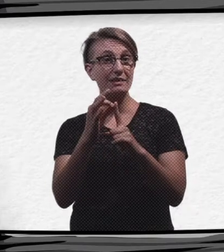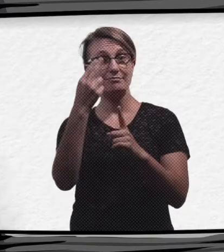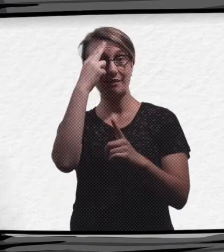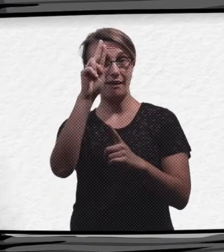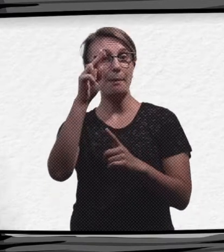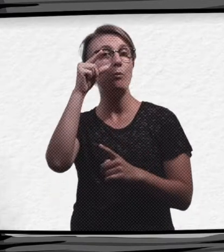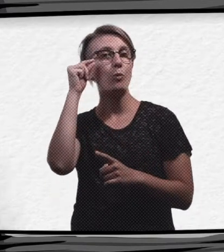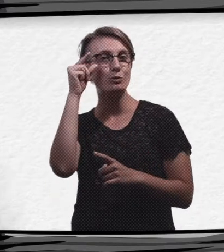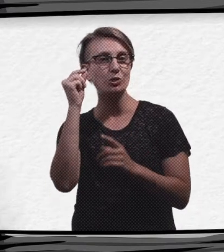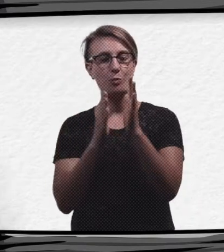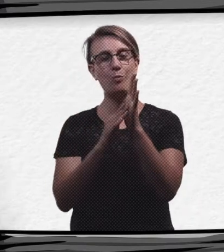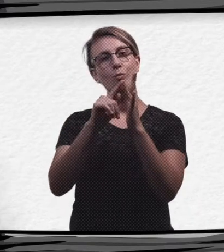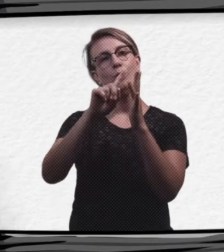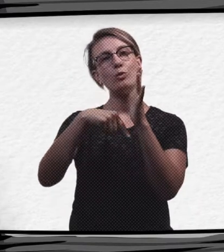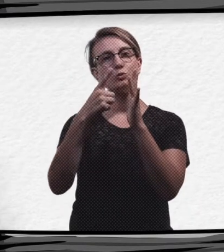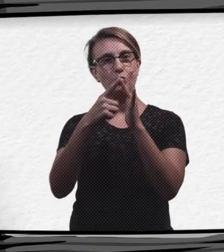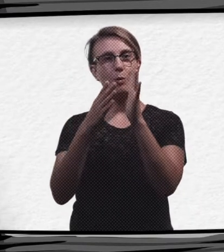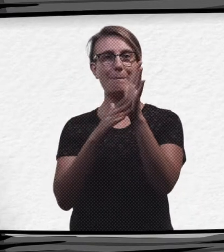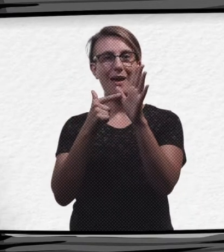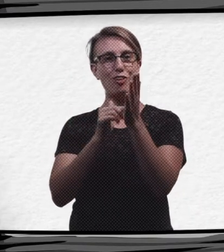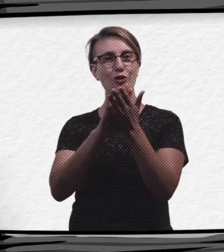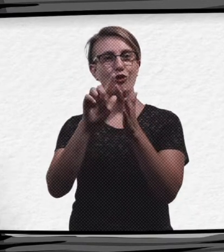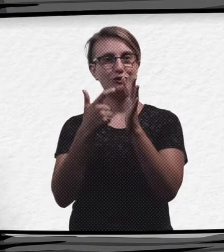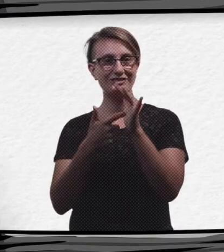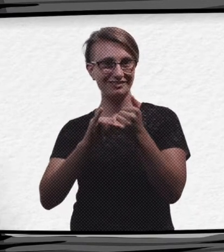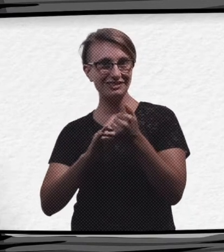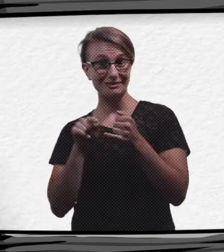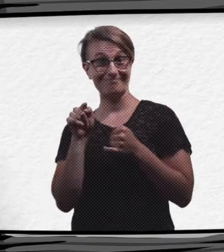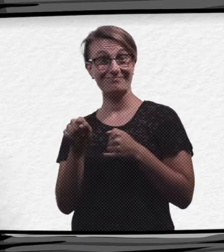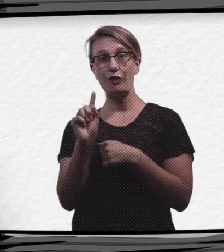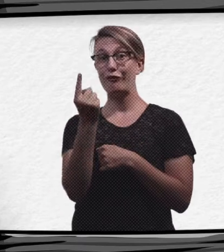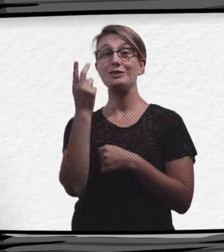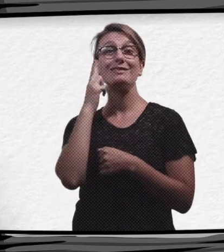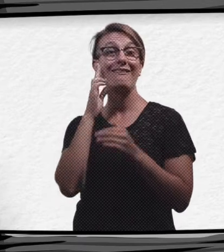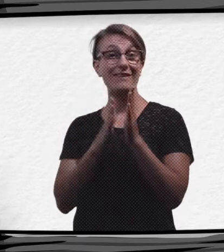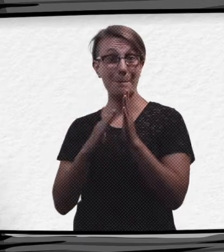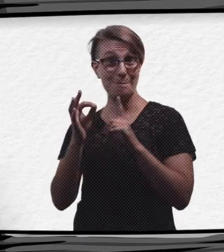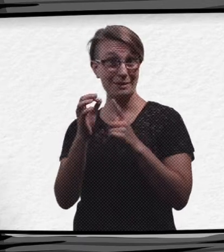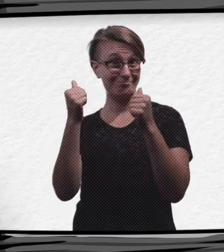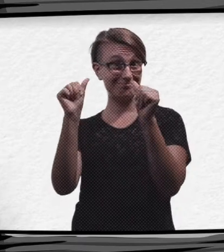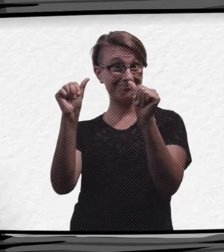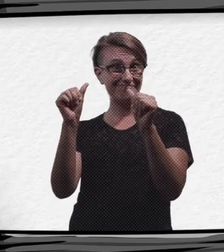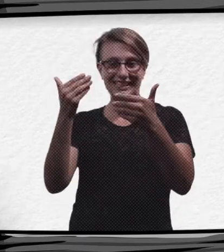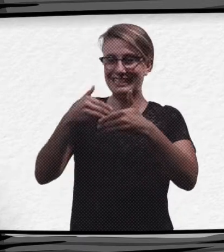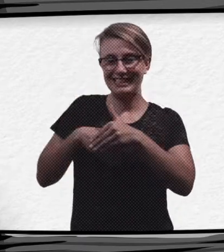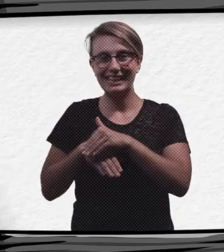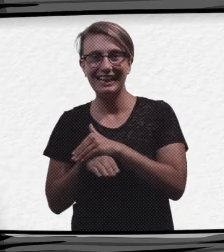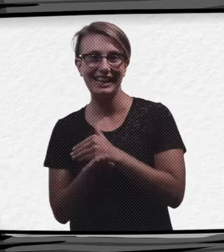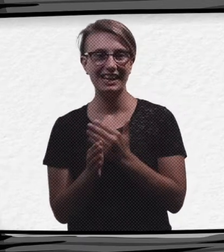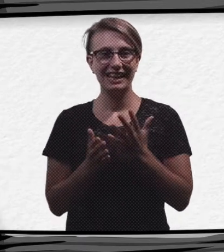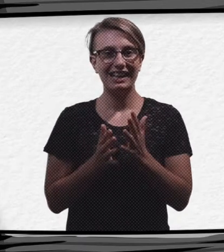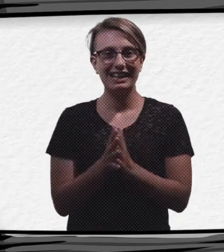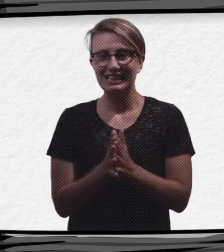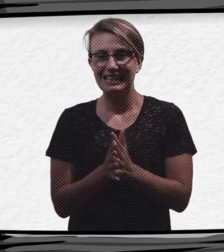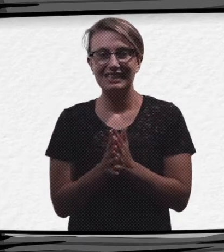Mathers. She was our country's first profoundly deaf member of parliament, and almost immediately following her election, she ran into